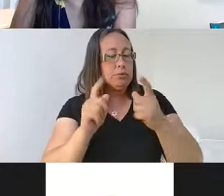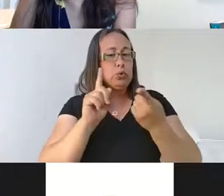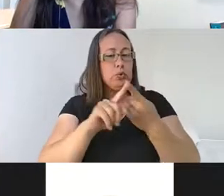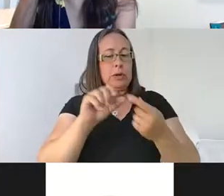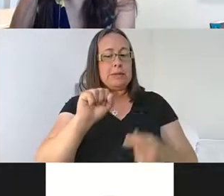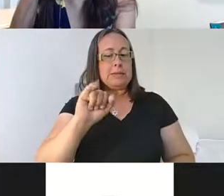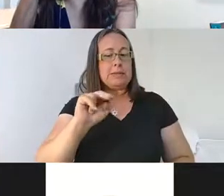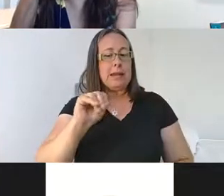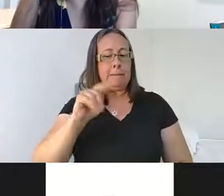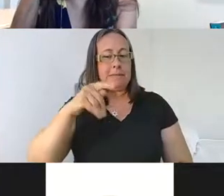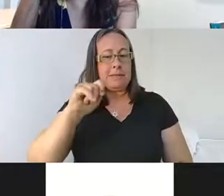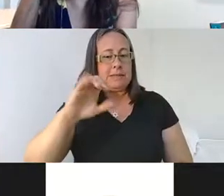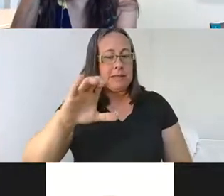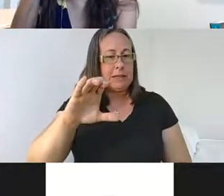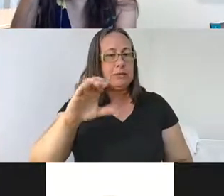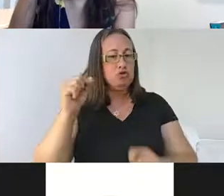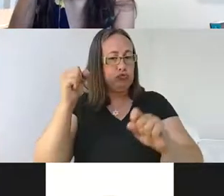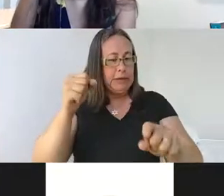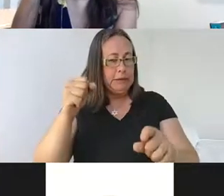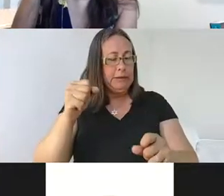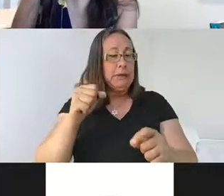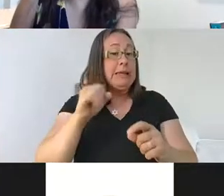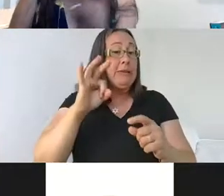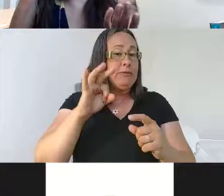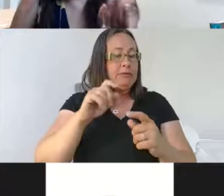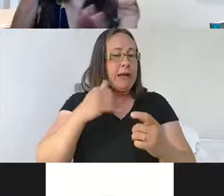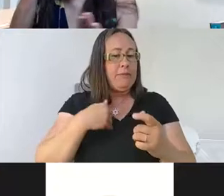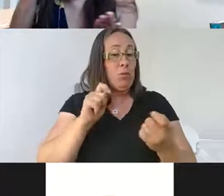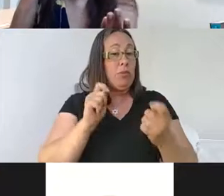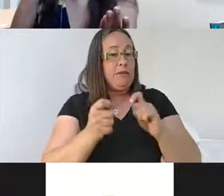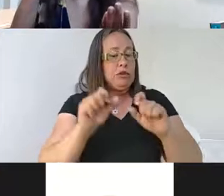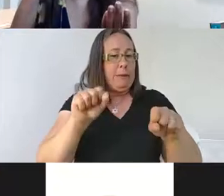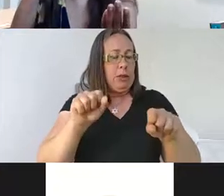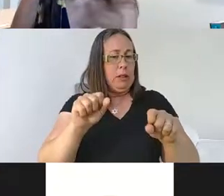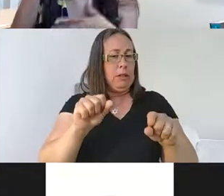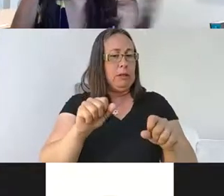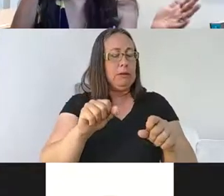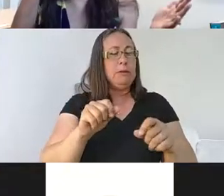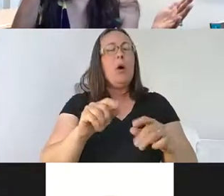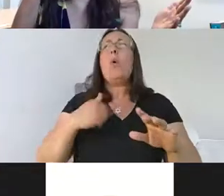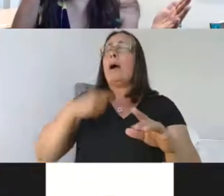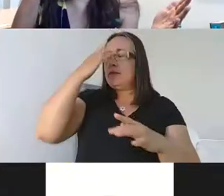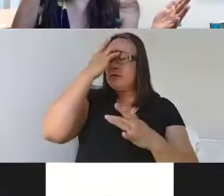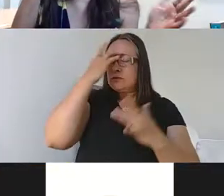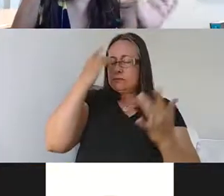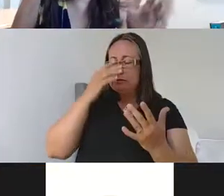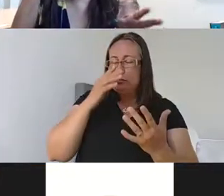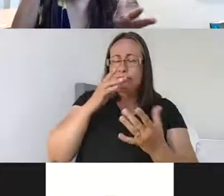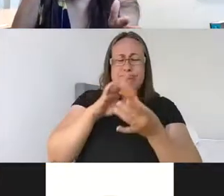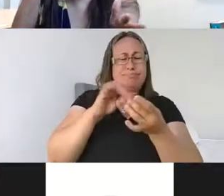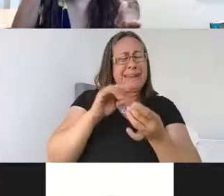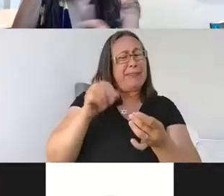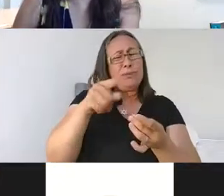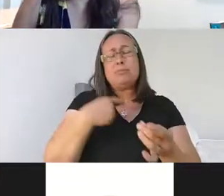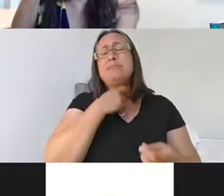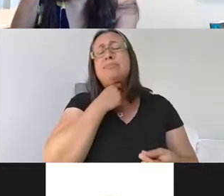synaptic strength that are potentially reversible and targetable. And I'm sorry, I forgot to mention when I started my talk, please feel free to interrupt me along the way